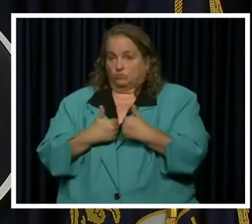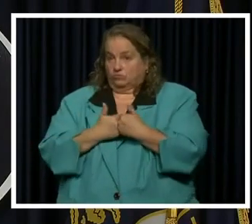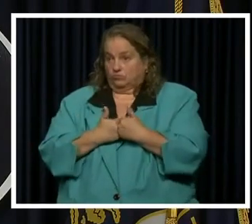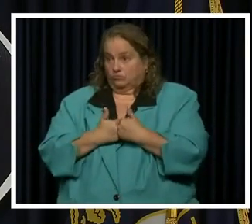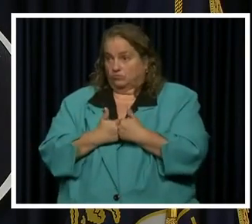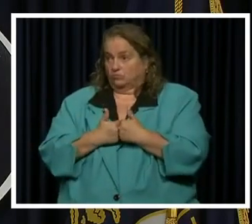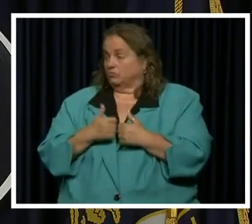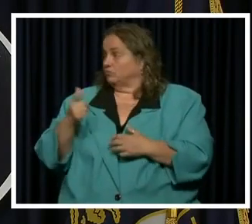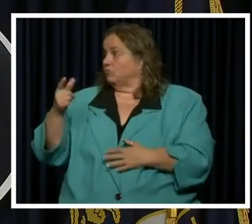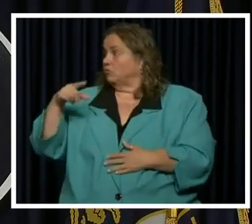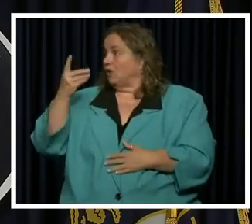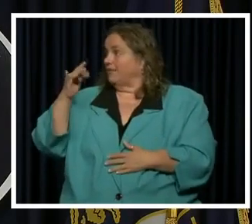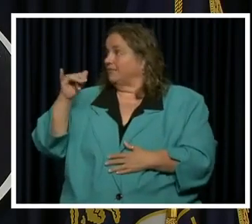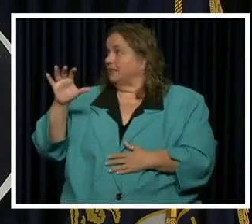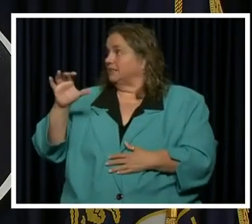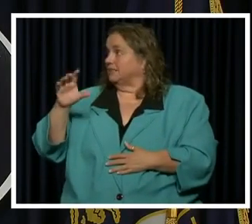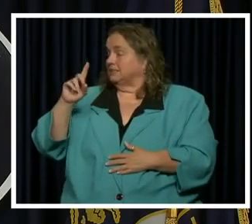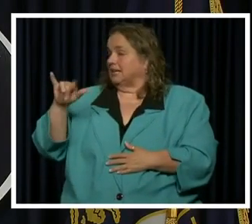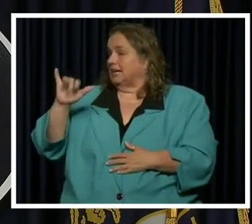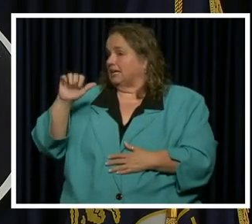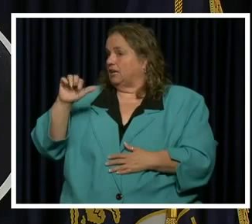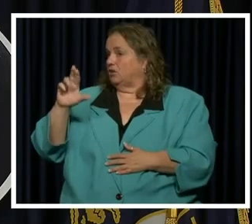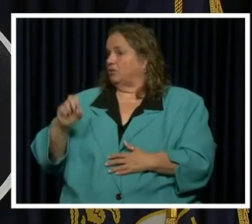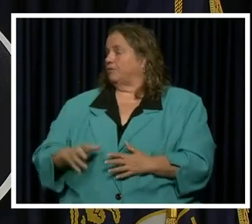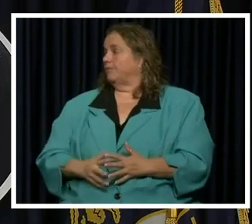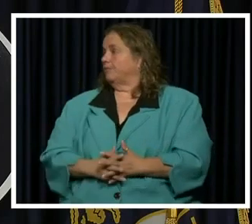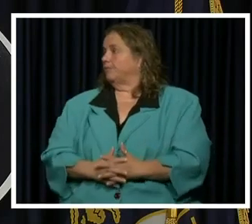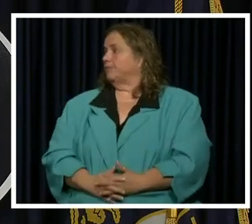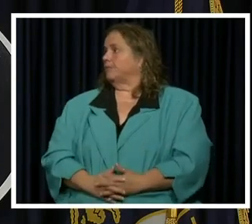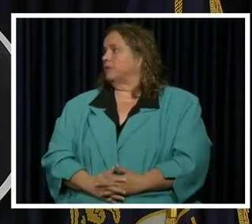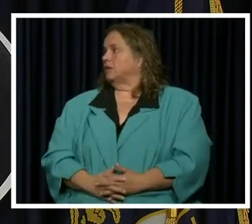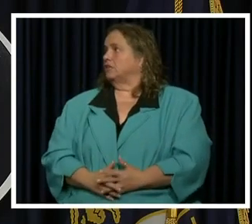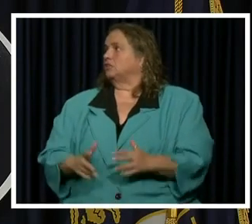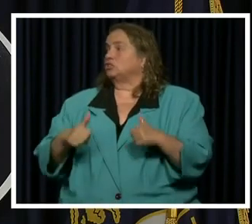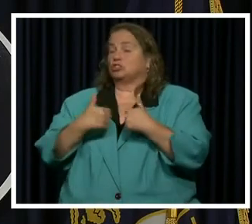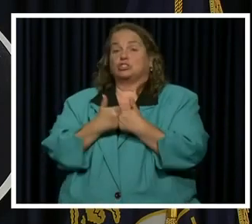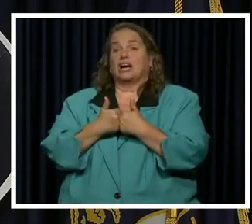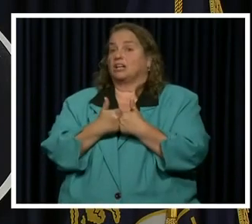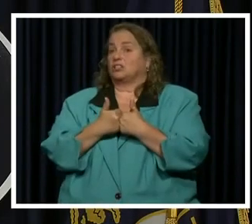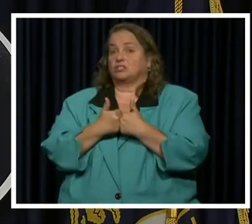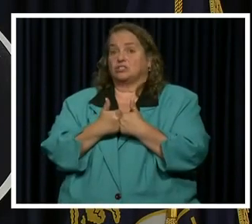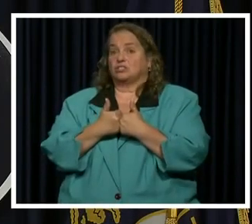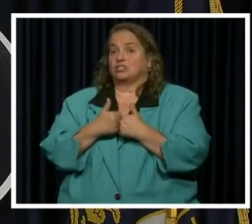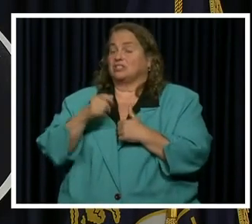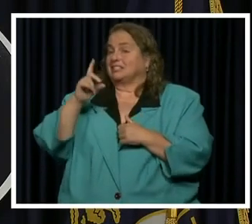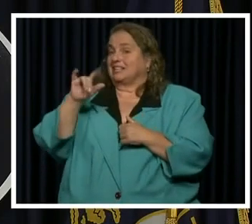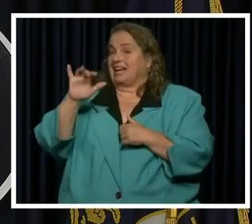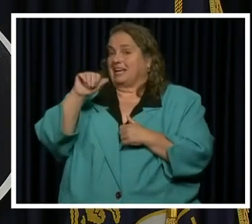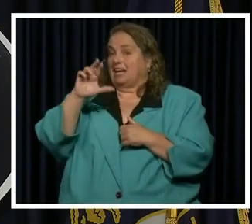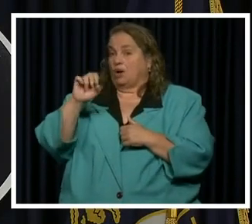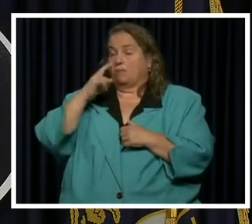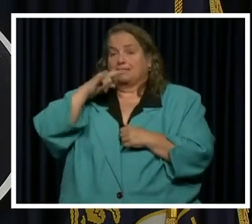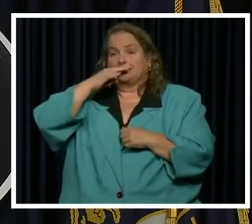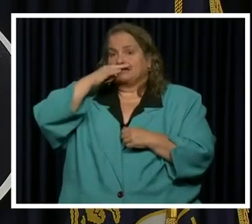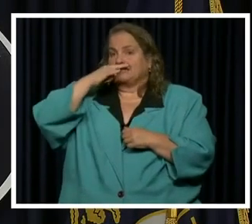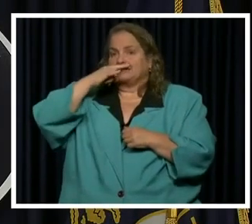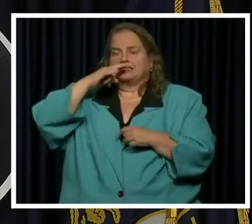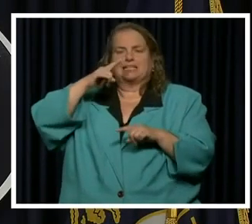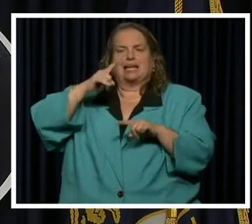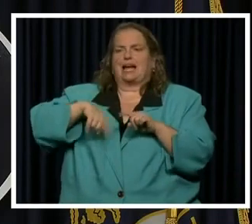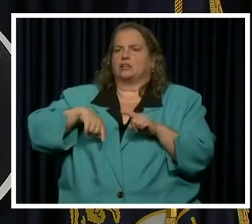you still have the graphic when we showed daycare. Uh, the challenge is that that daycare because kids cannot